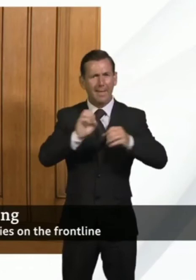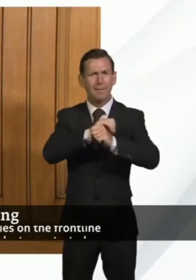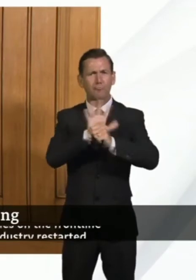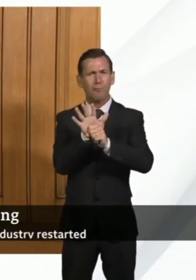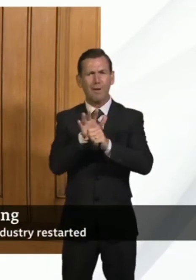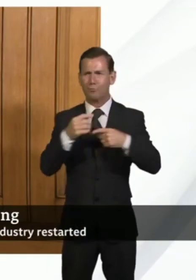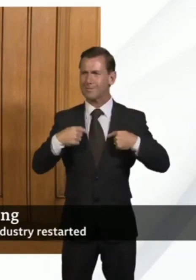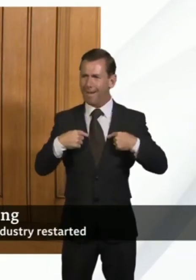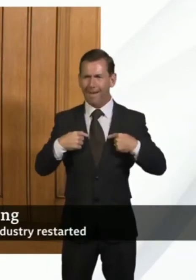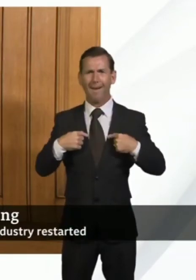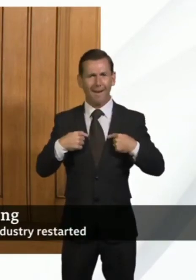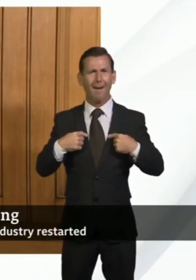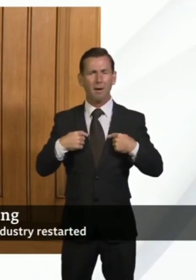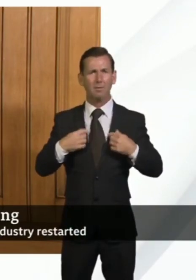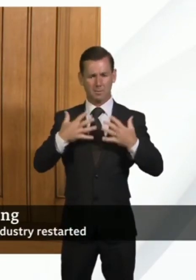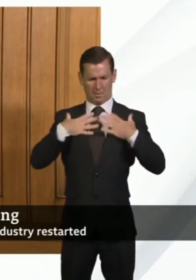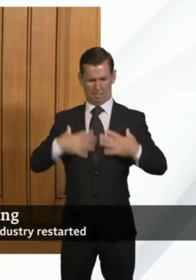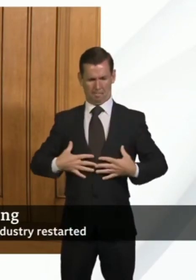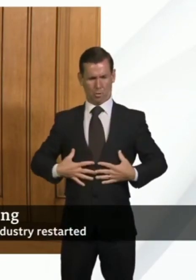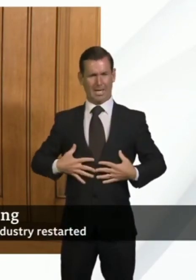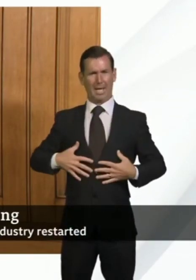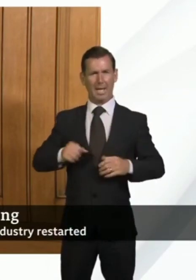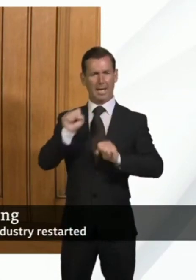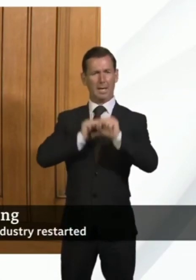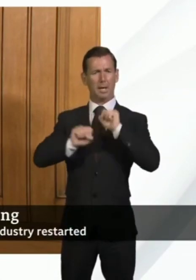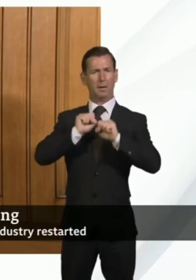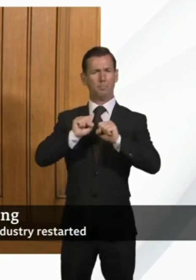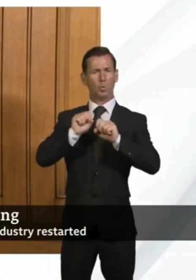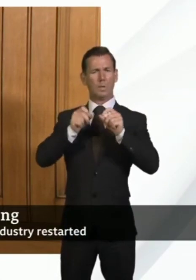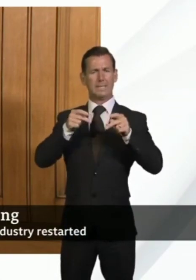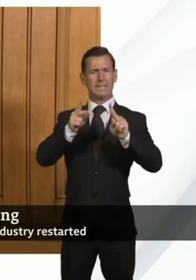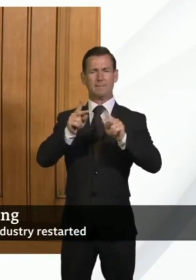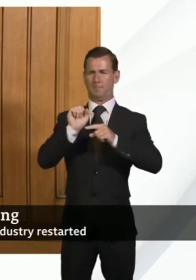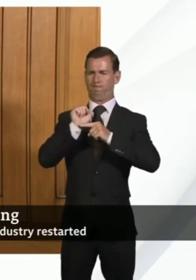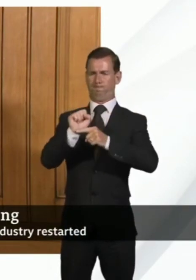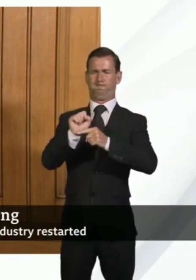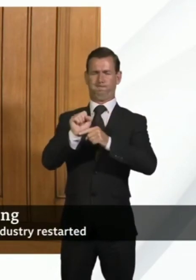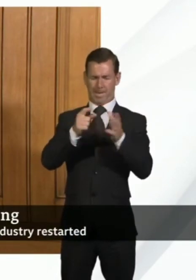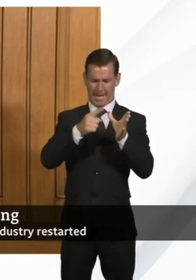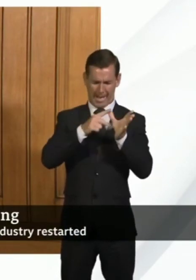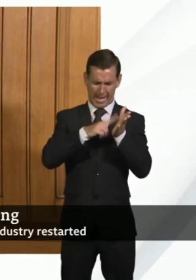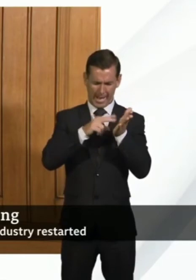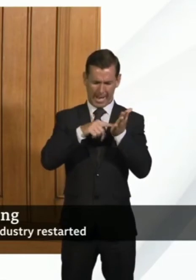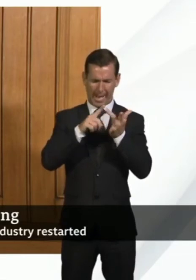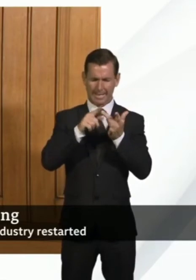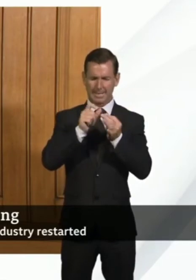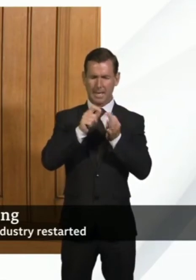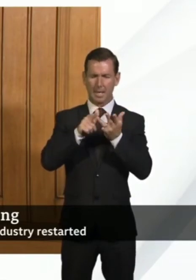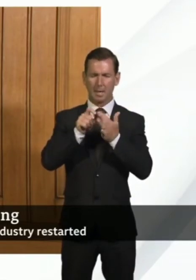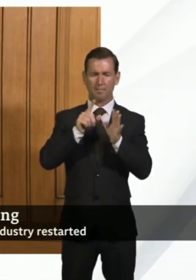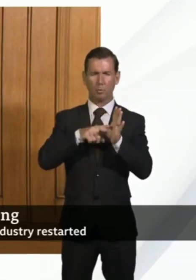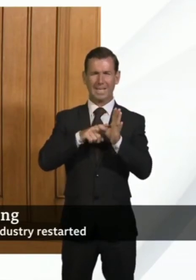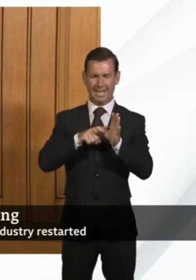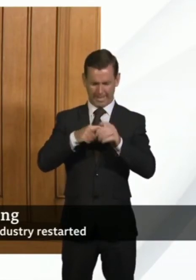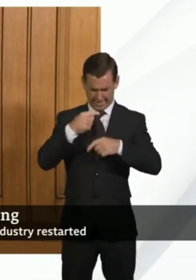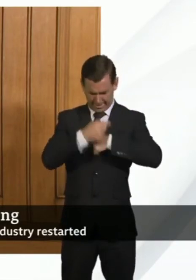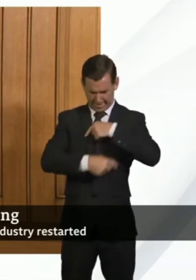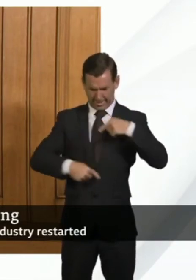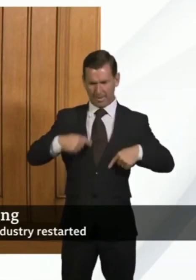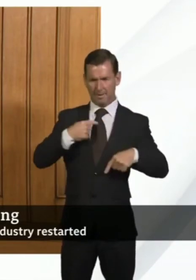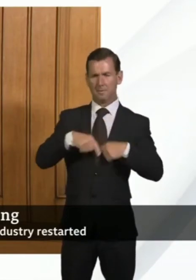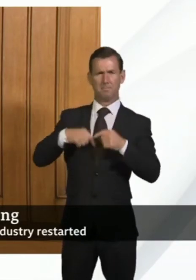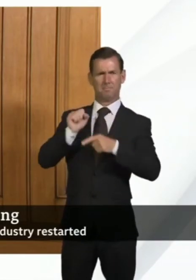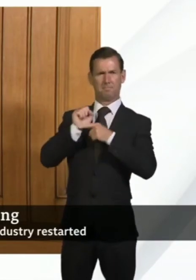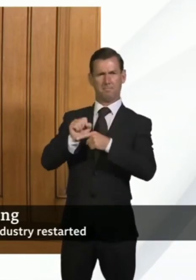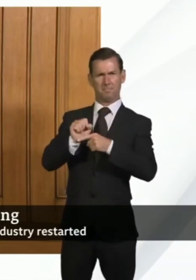virus the body's immune system develops antibodies against it and it's those antibodies that are detected typically a number of weeks after you've had